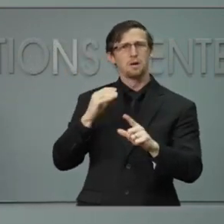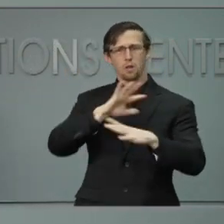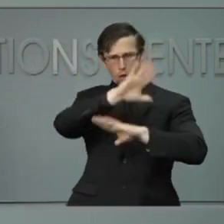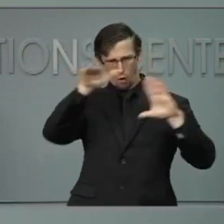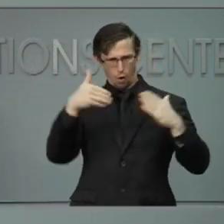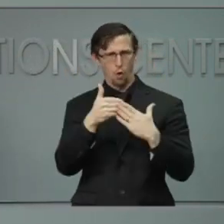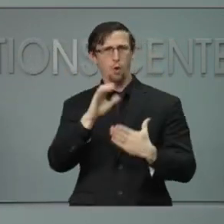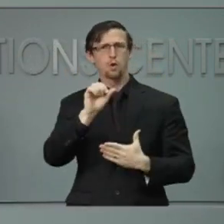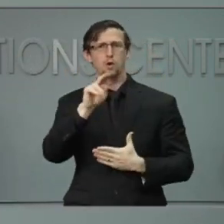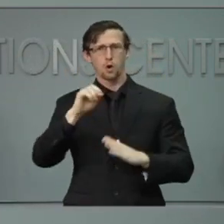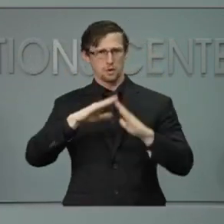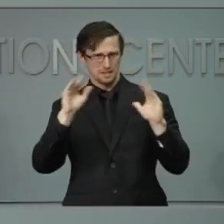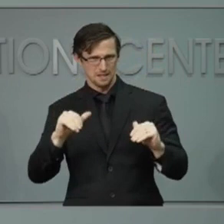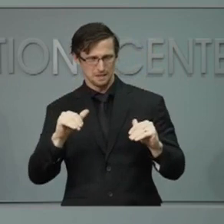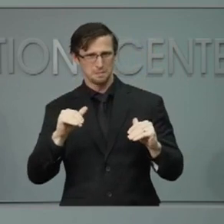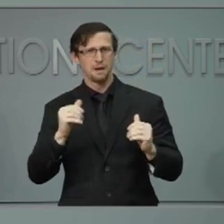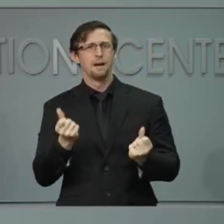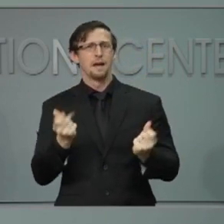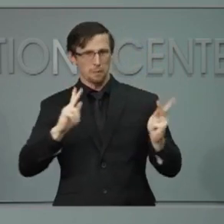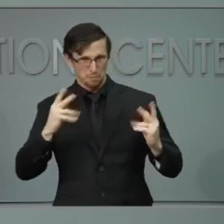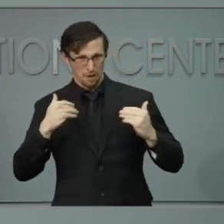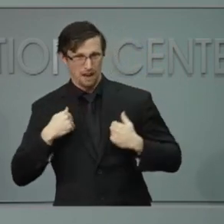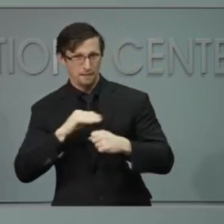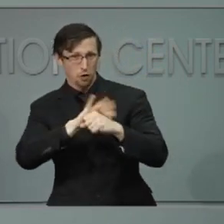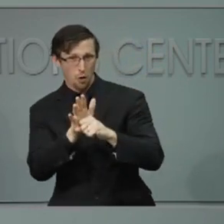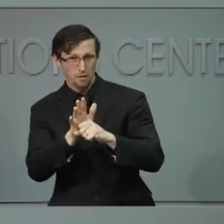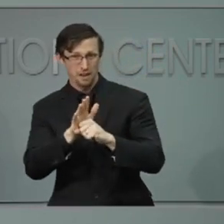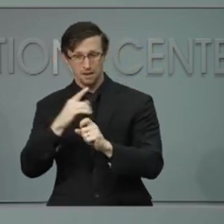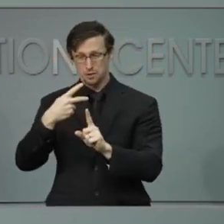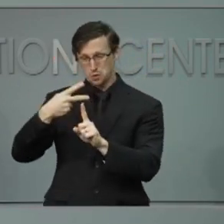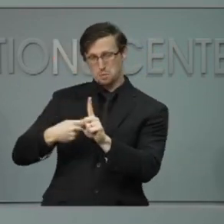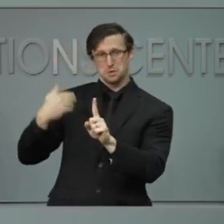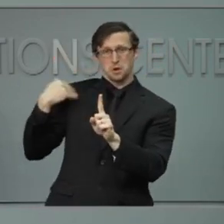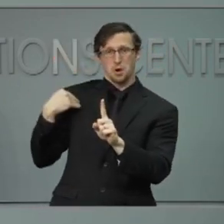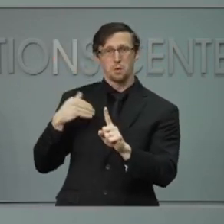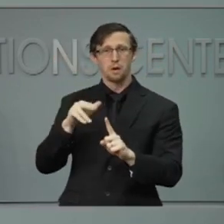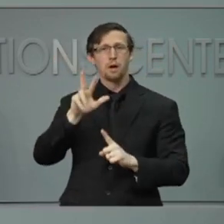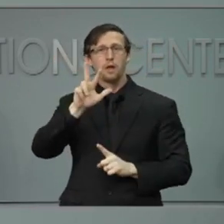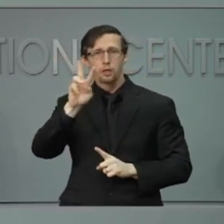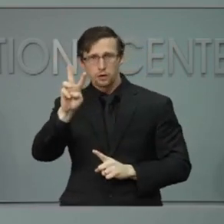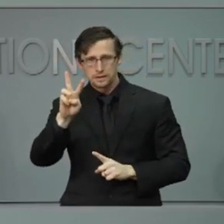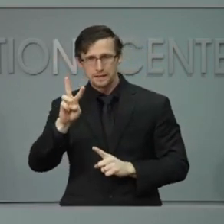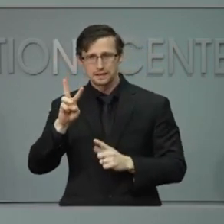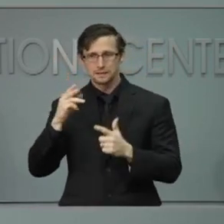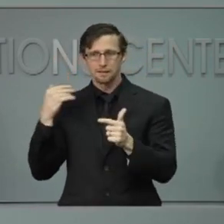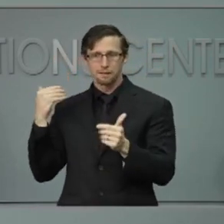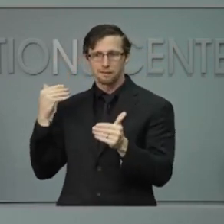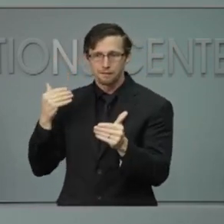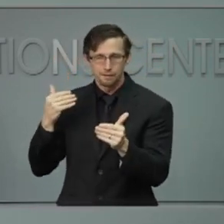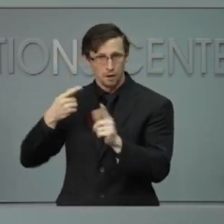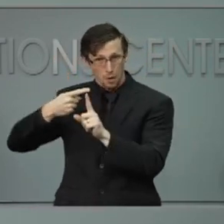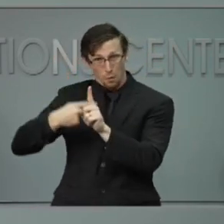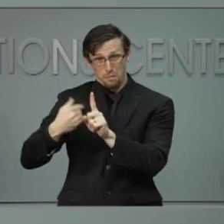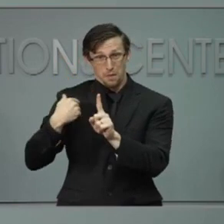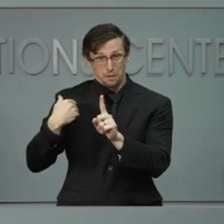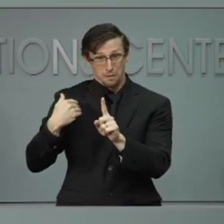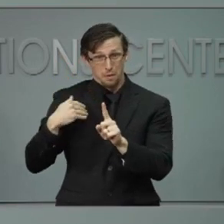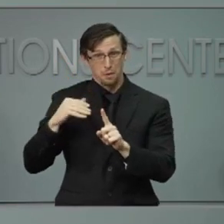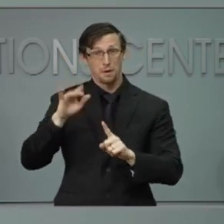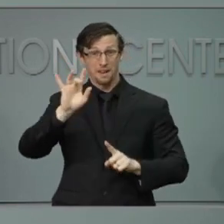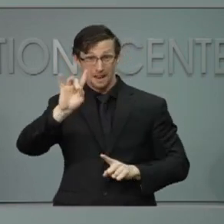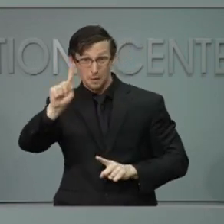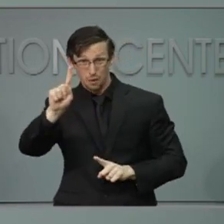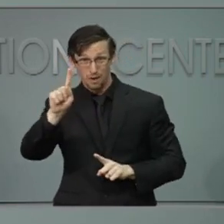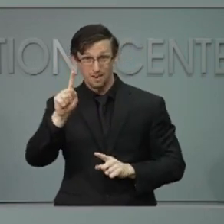Health system. One month ago, had an average of 81 cases. This past weekend, we had